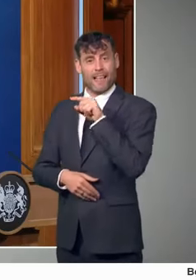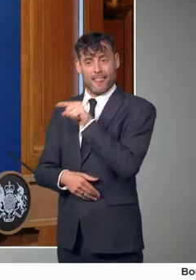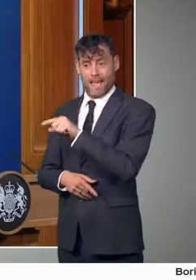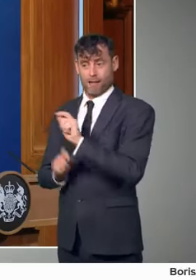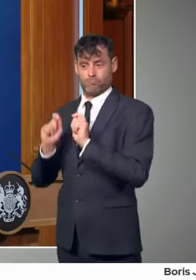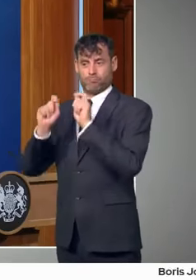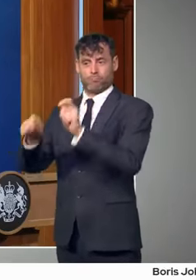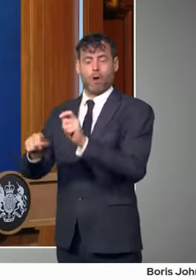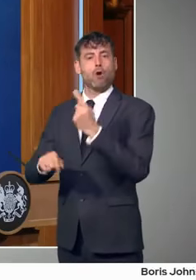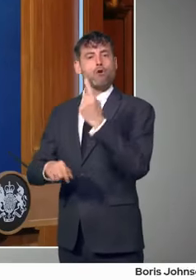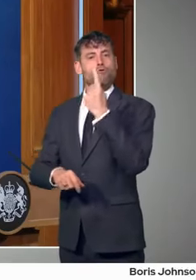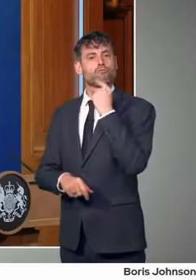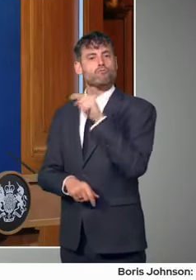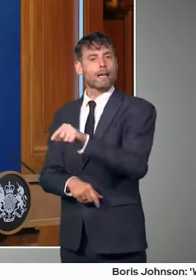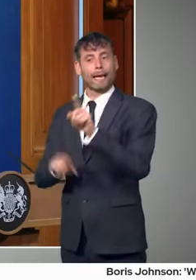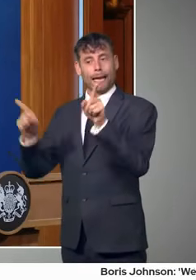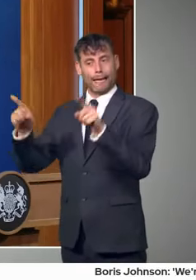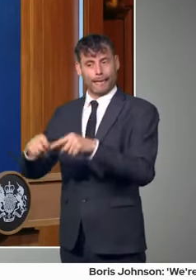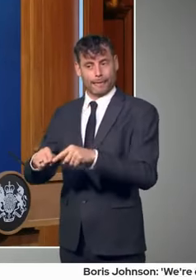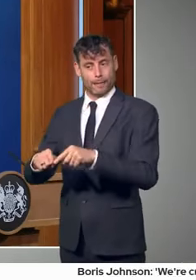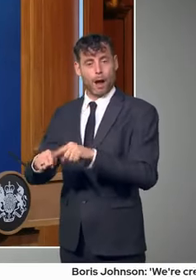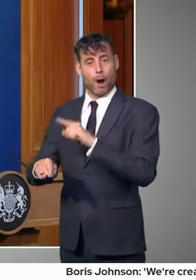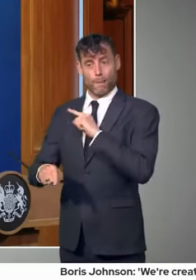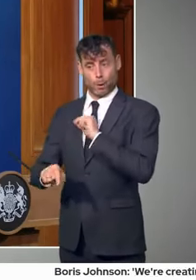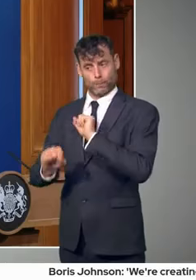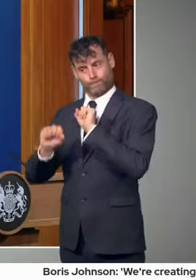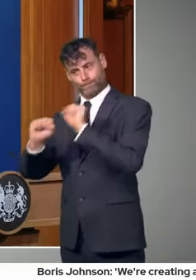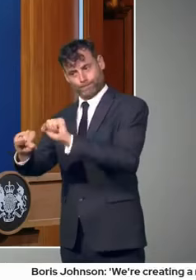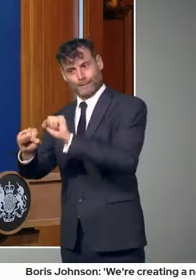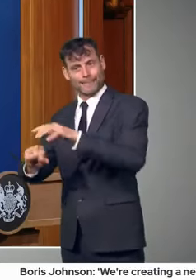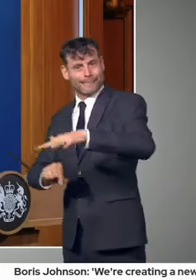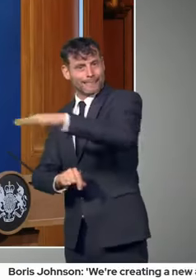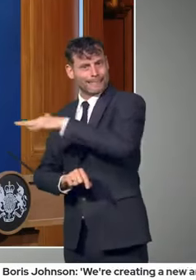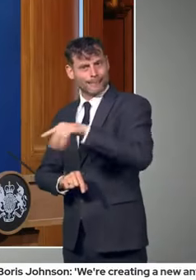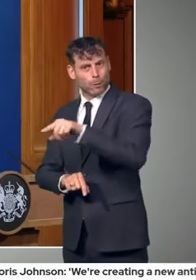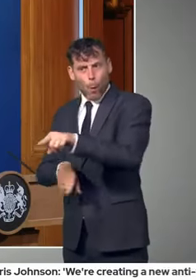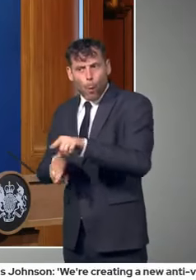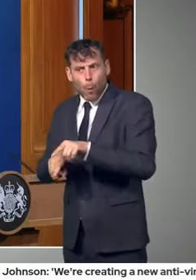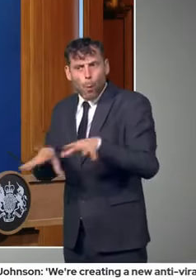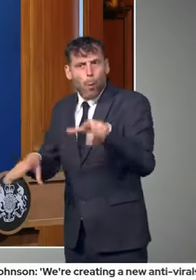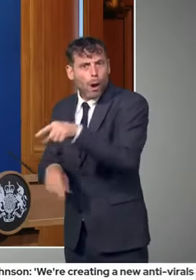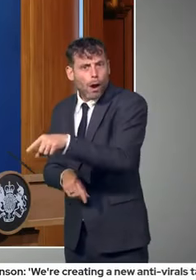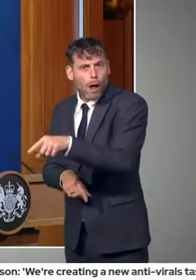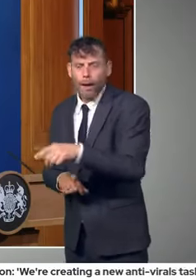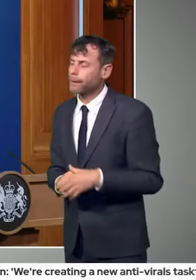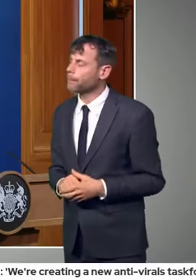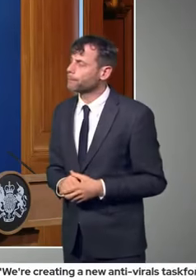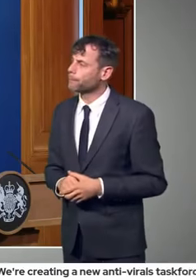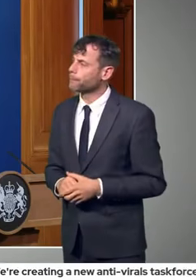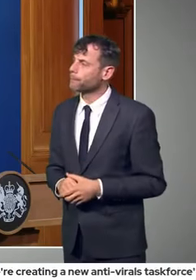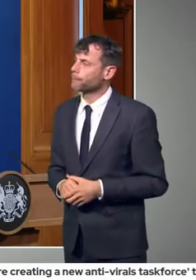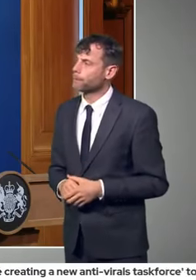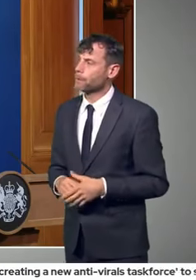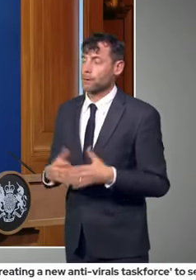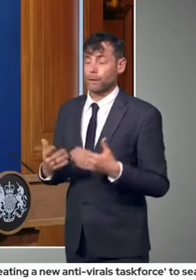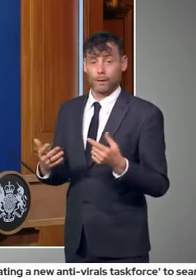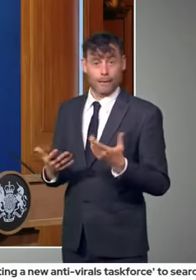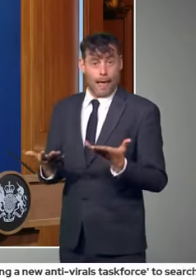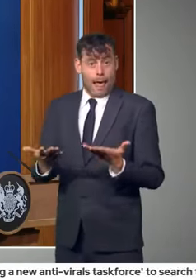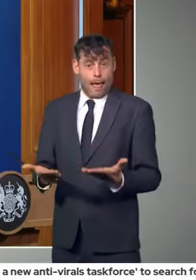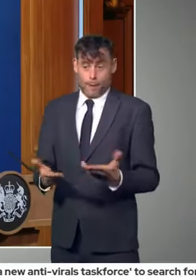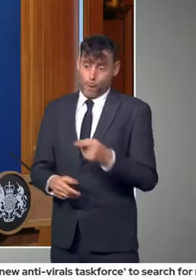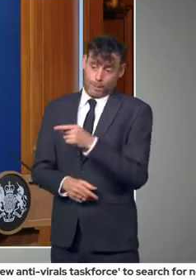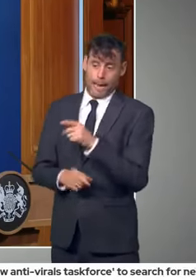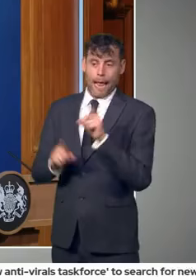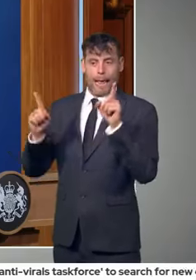of the pandemic there. You'll recall that at the moment, this is a very, what we're seeing in India is a result of a variant